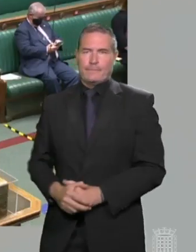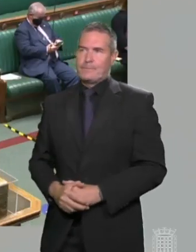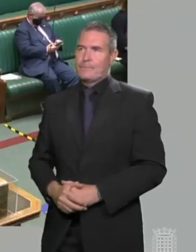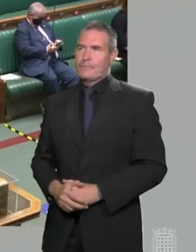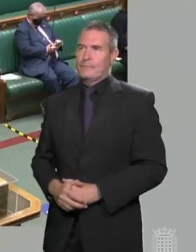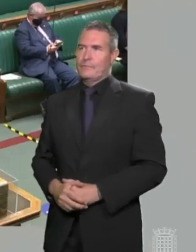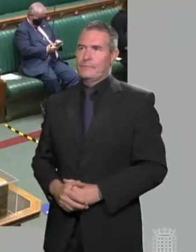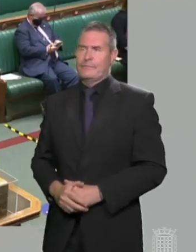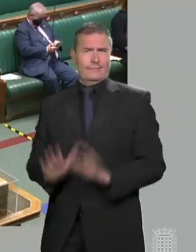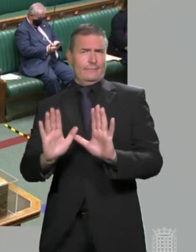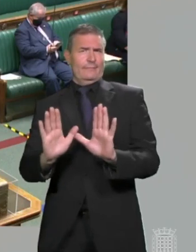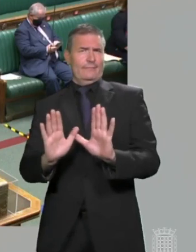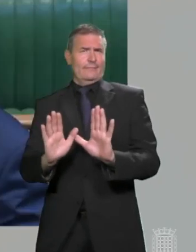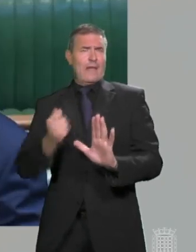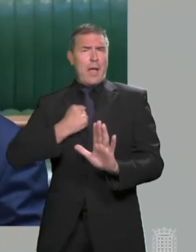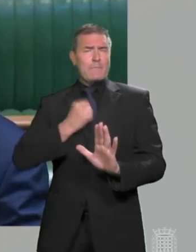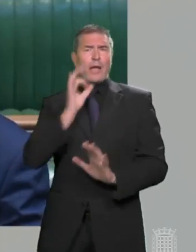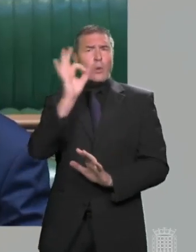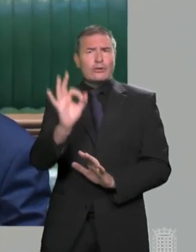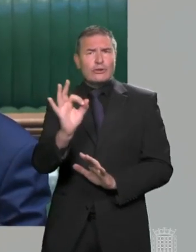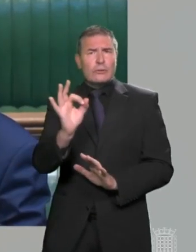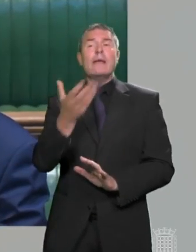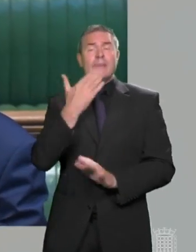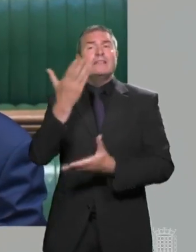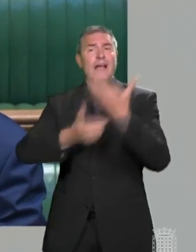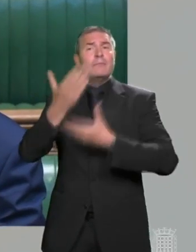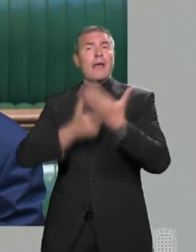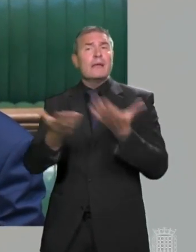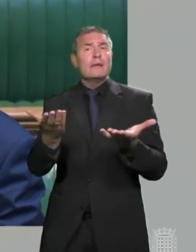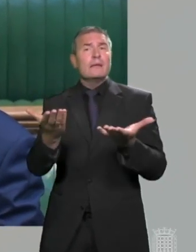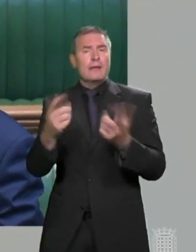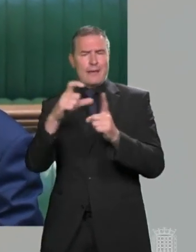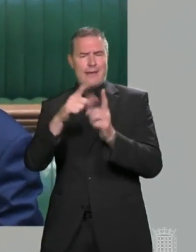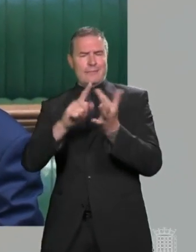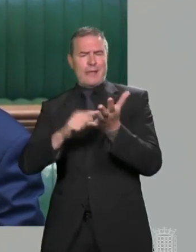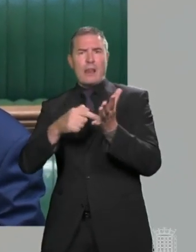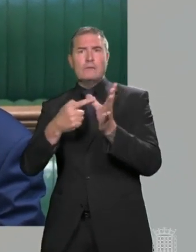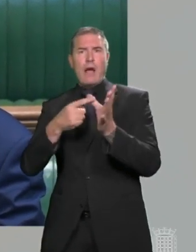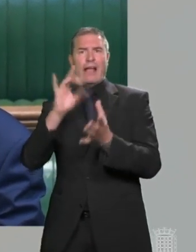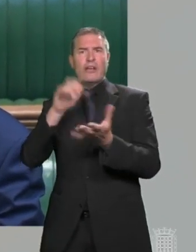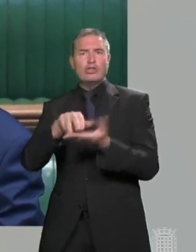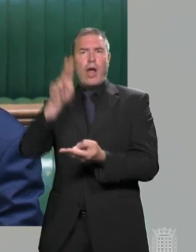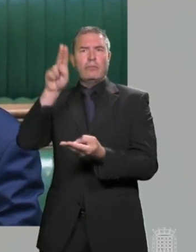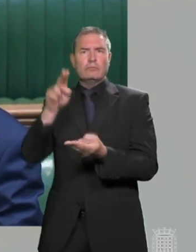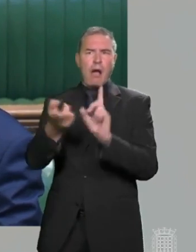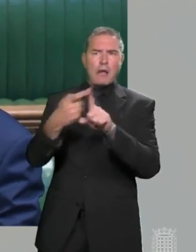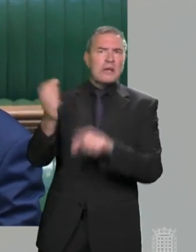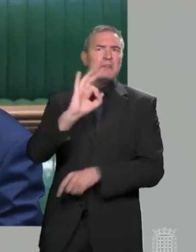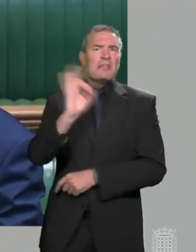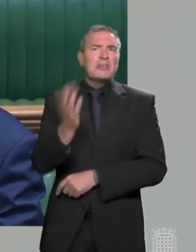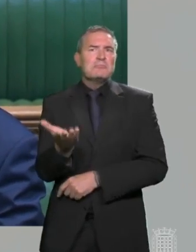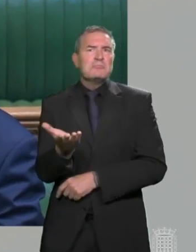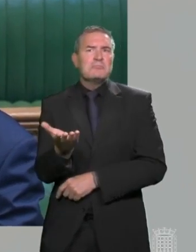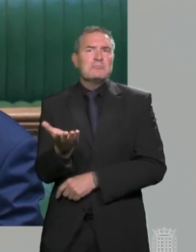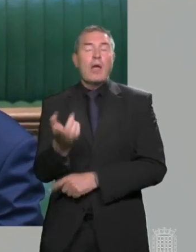The question was, what's his explanation for our high rates of the Delta variant? The there came none, other than apparently